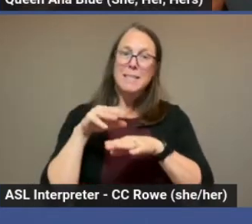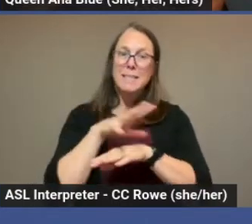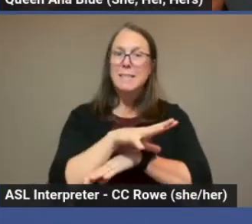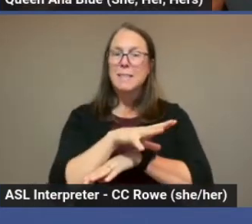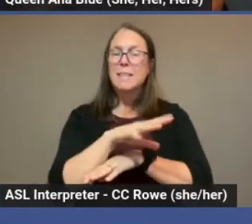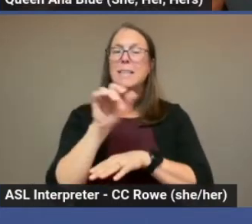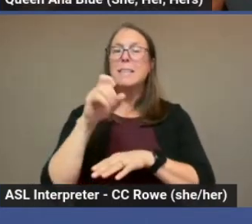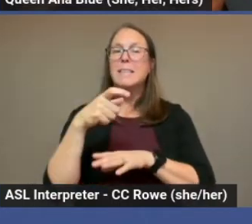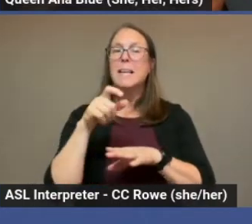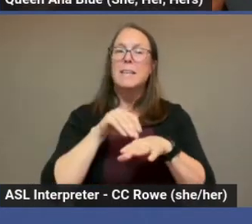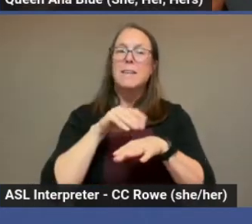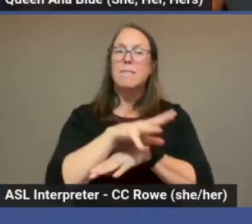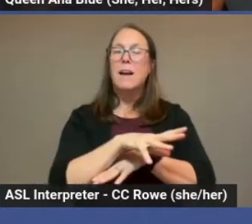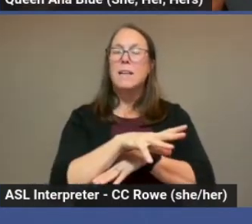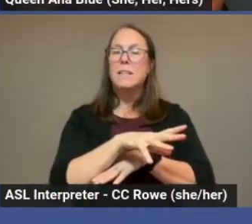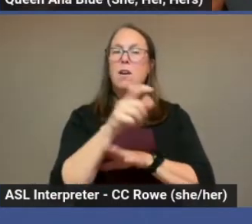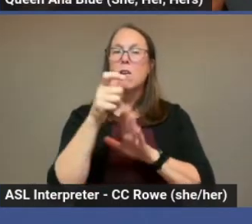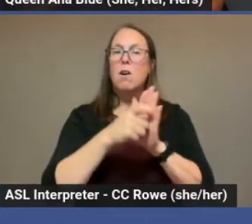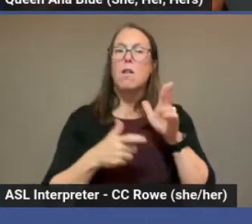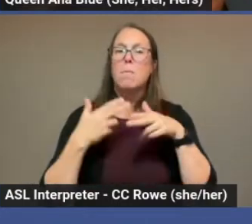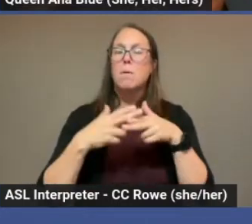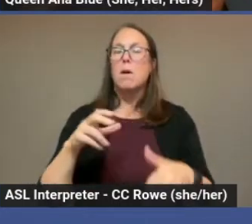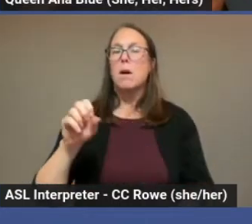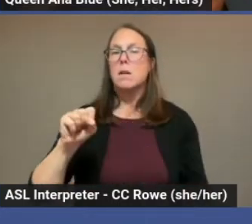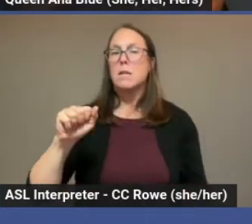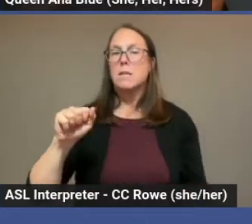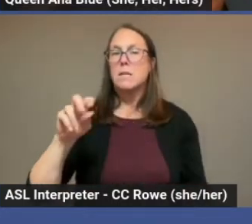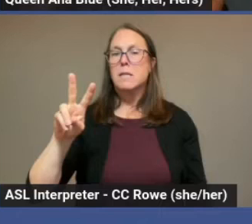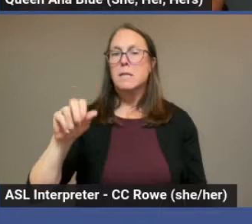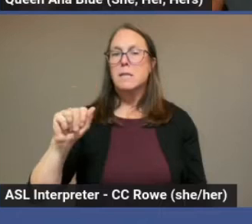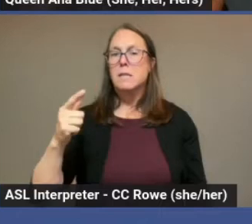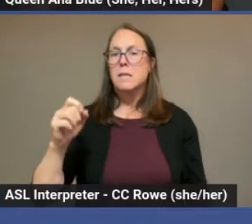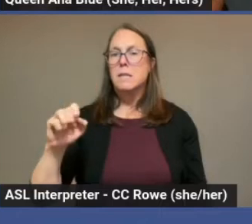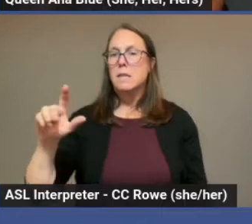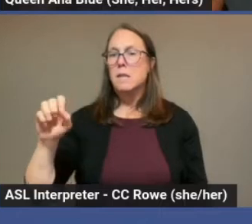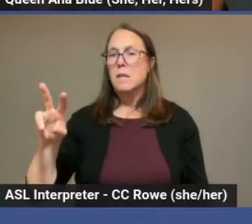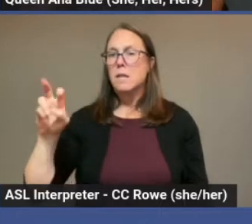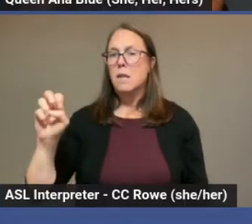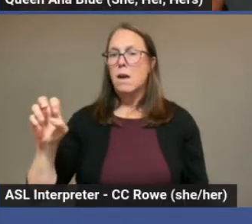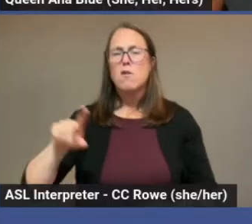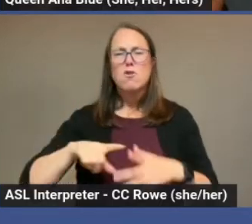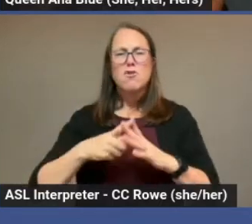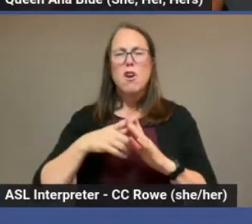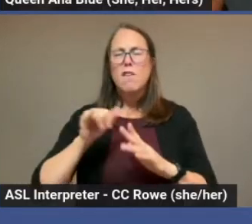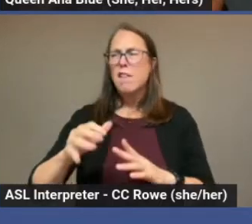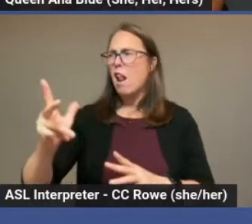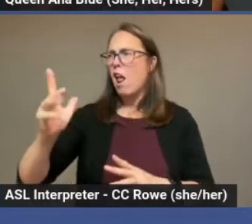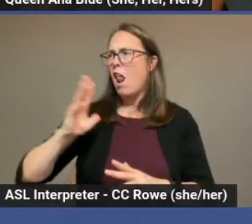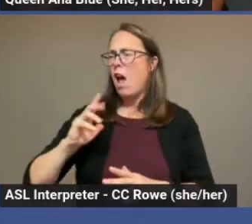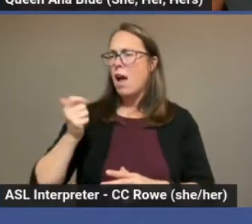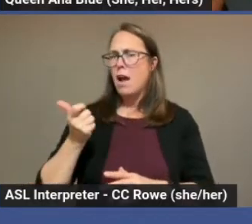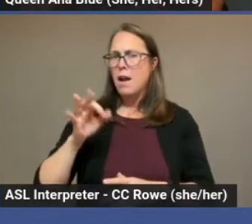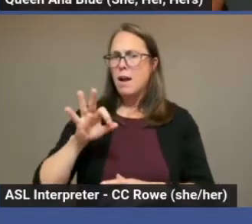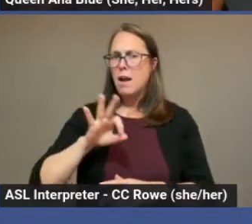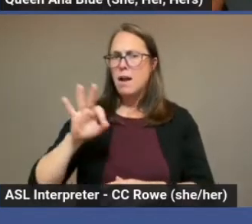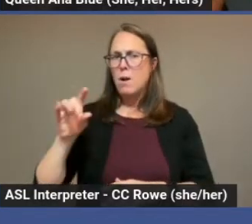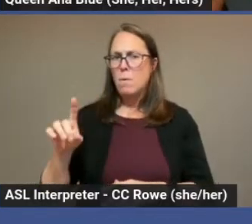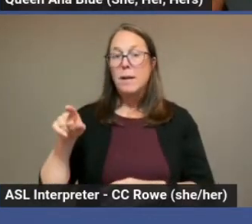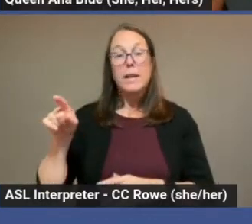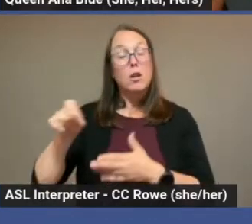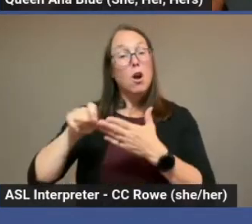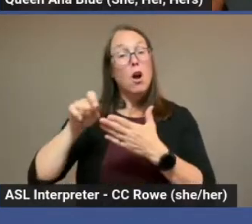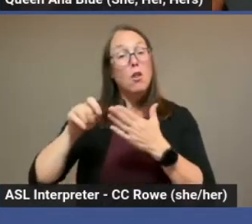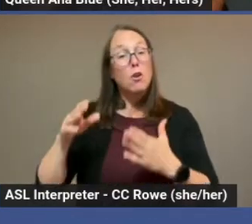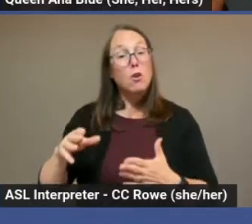and the stranger in Seattle called Savage Love, which he started in 1991. He is an author. written about